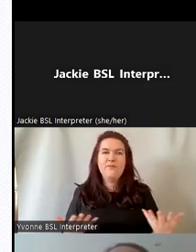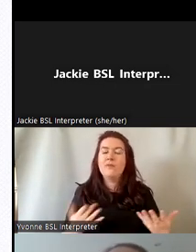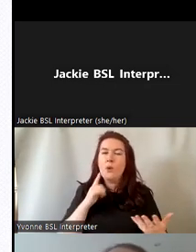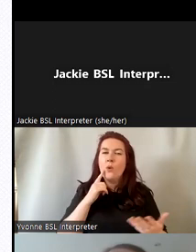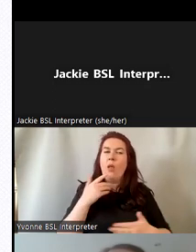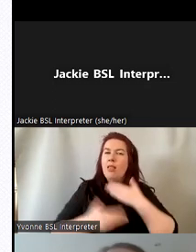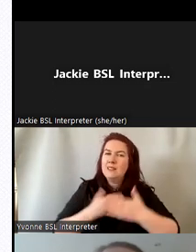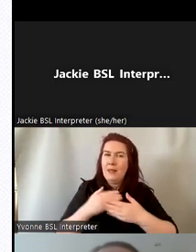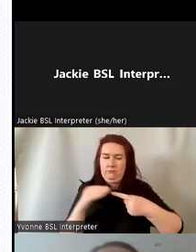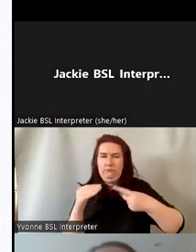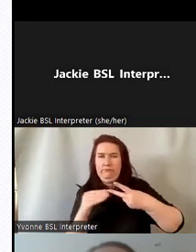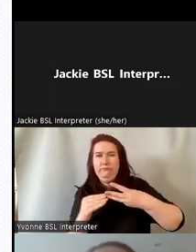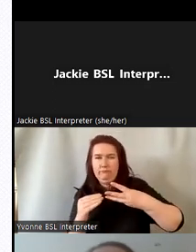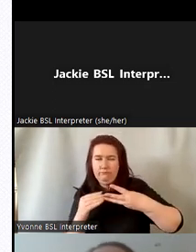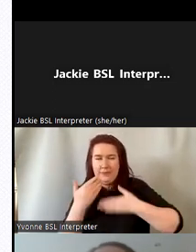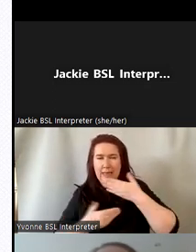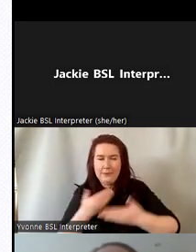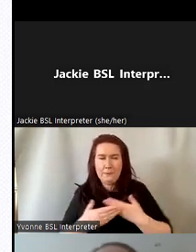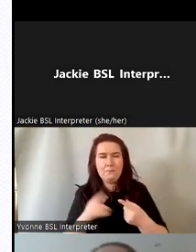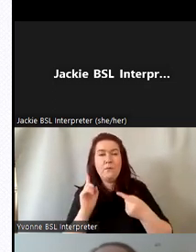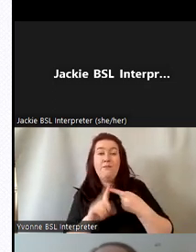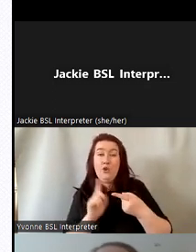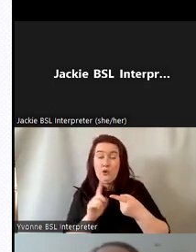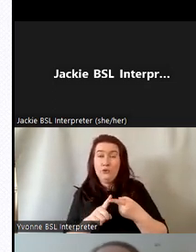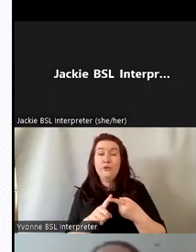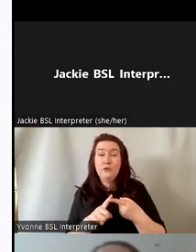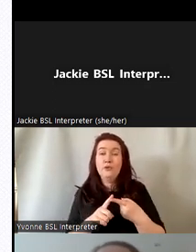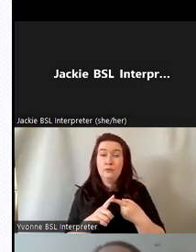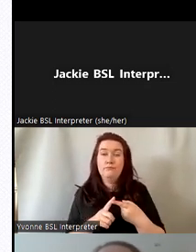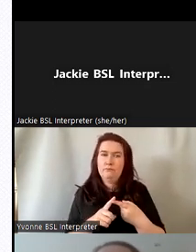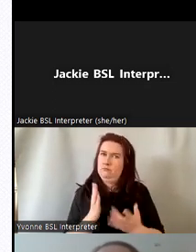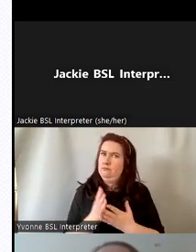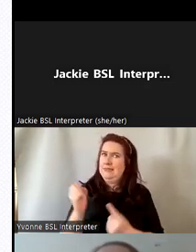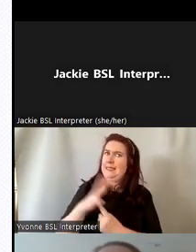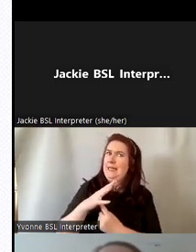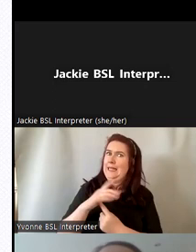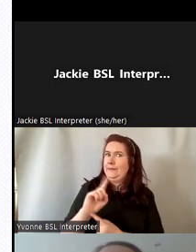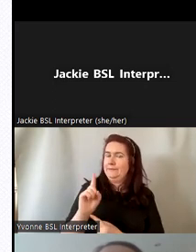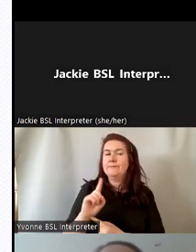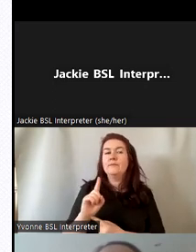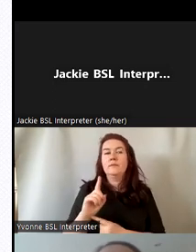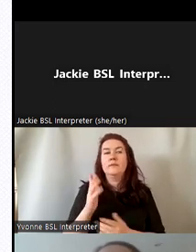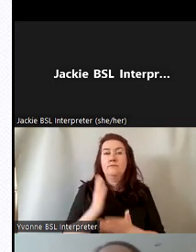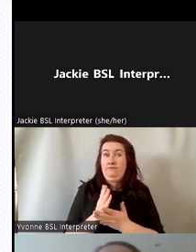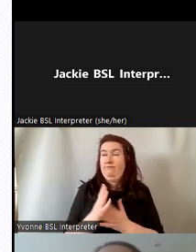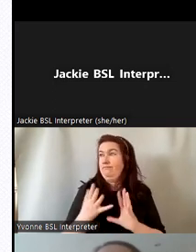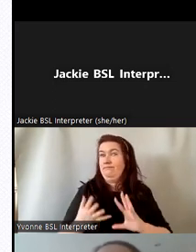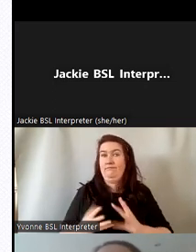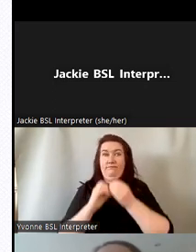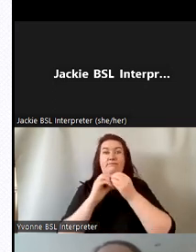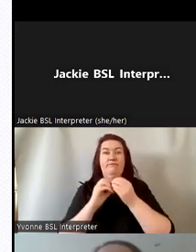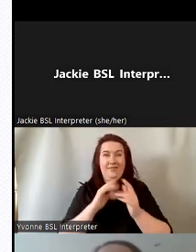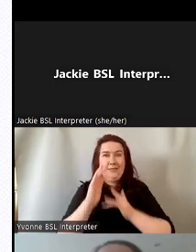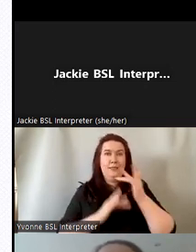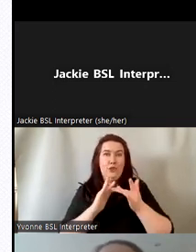go through them one by one um so the first and key outcome was to actually create a digital